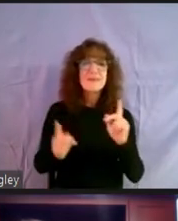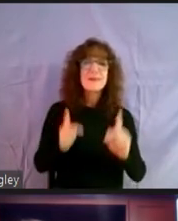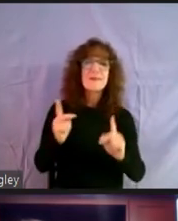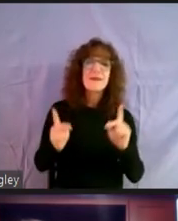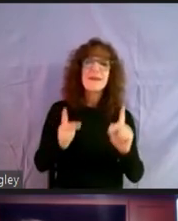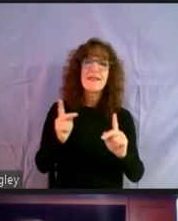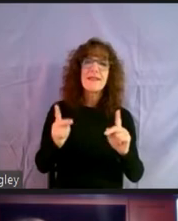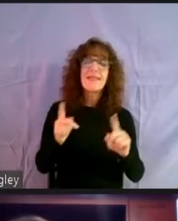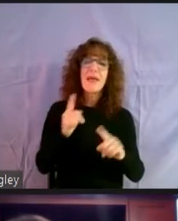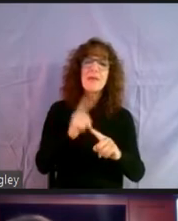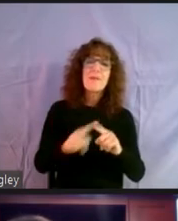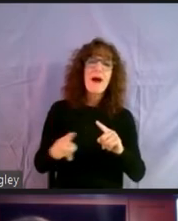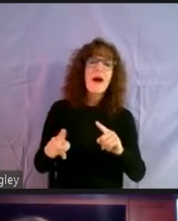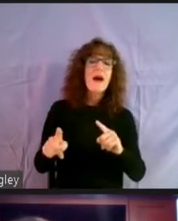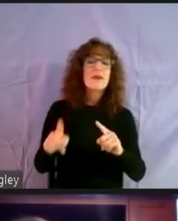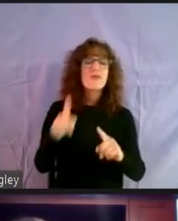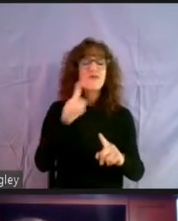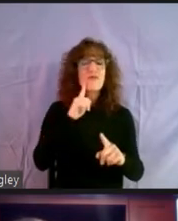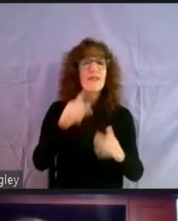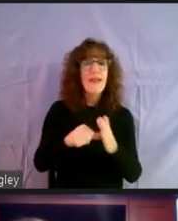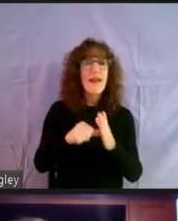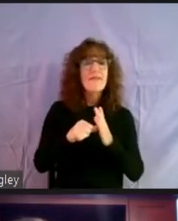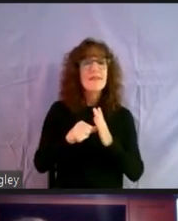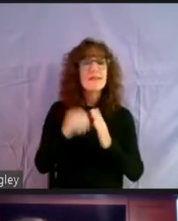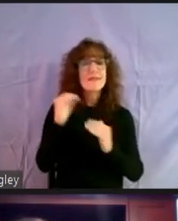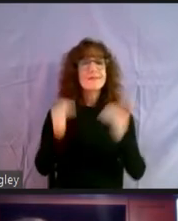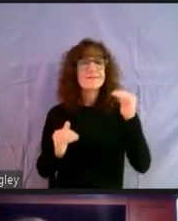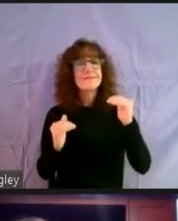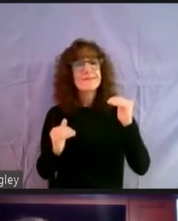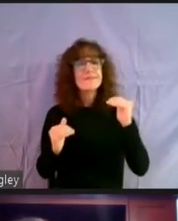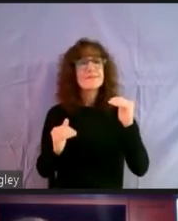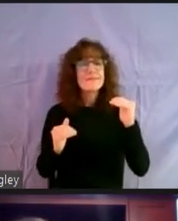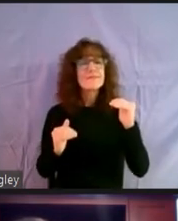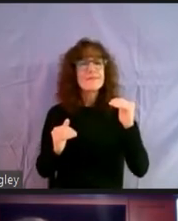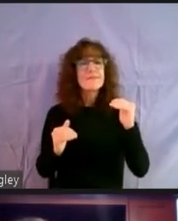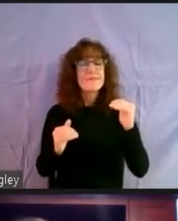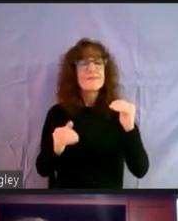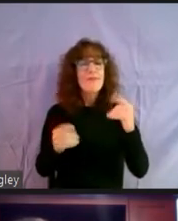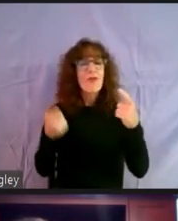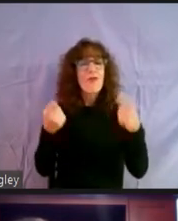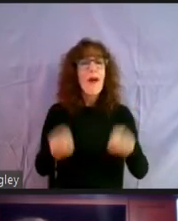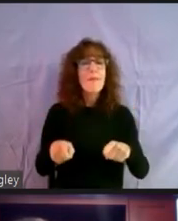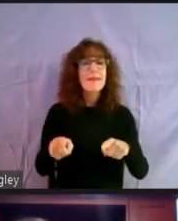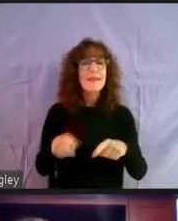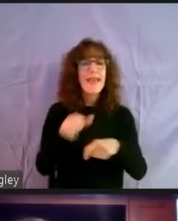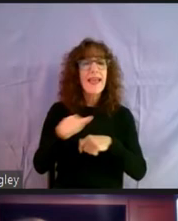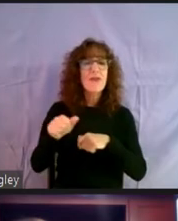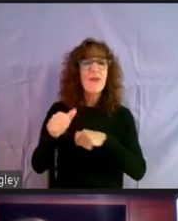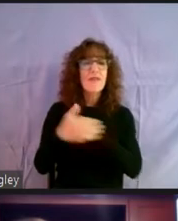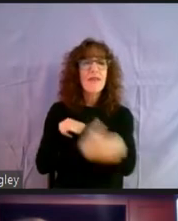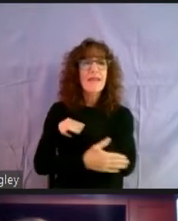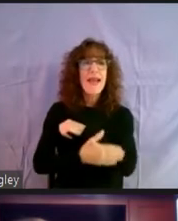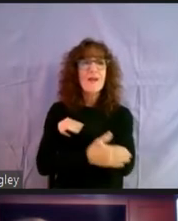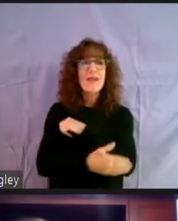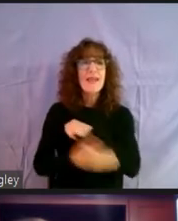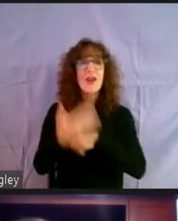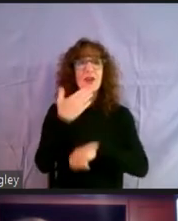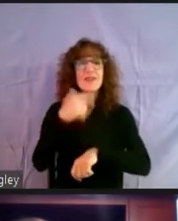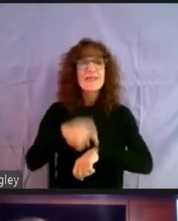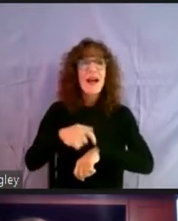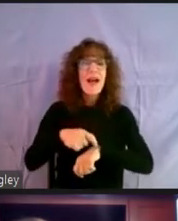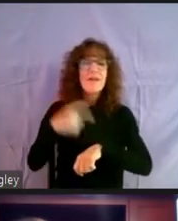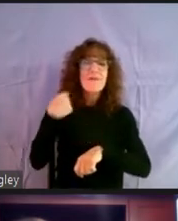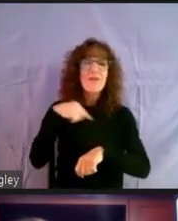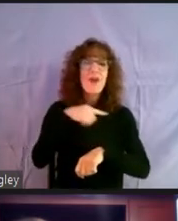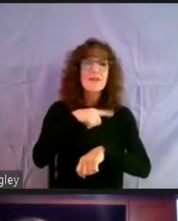it has shined the light on a lot of disparities that are taking place in our county. And this is a good time for us to put a